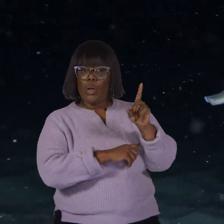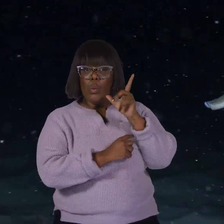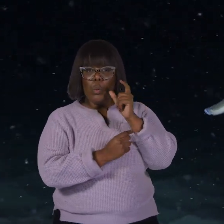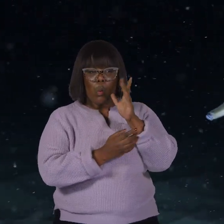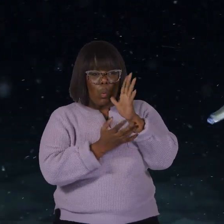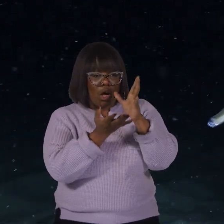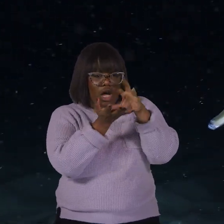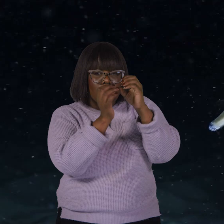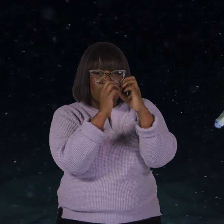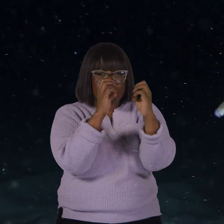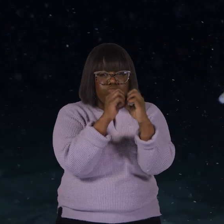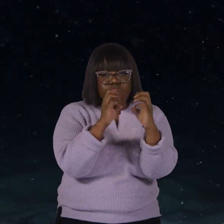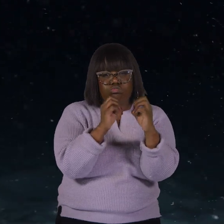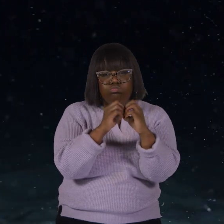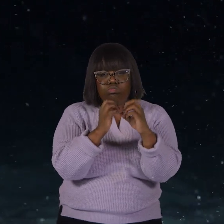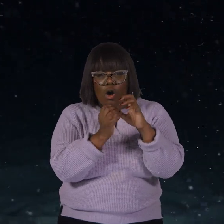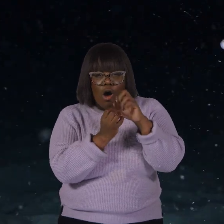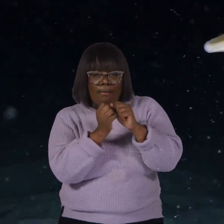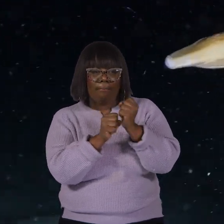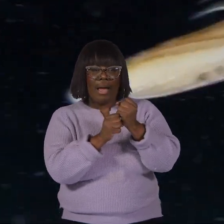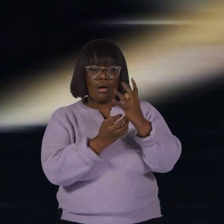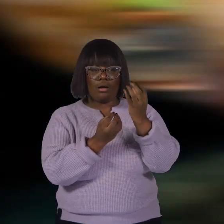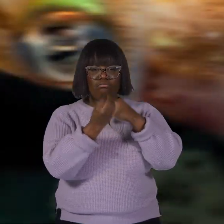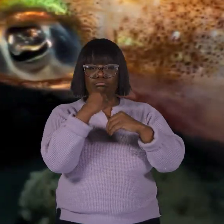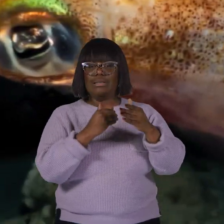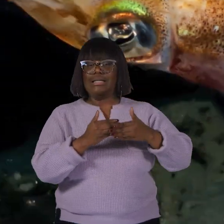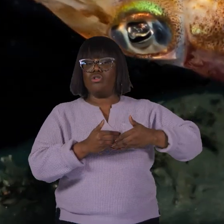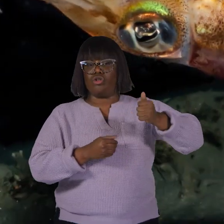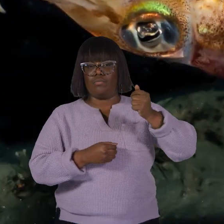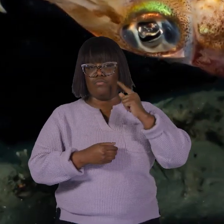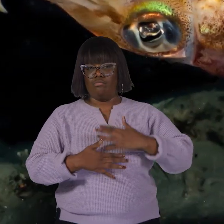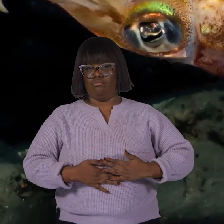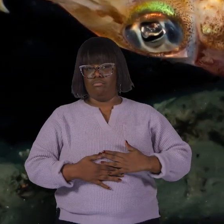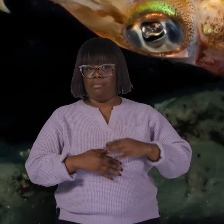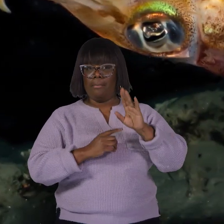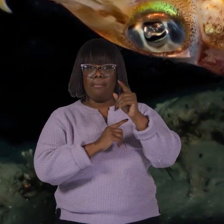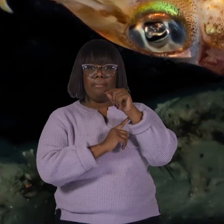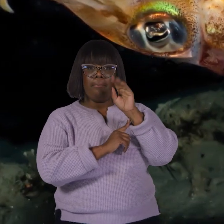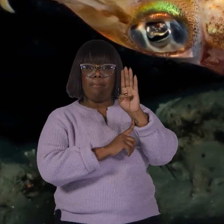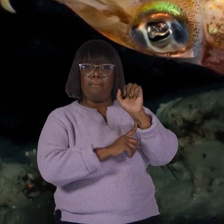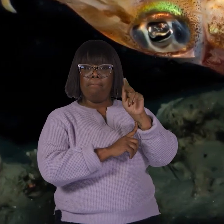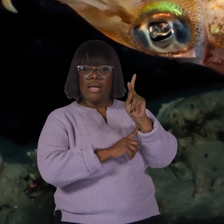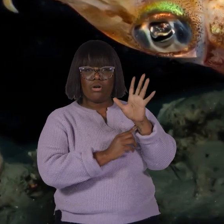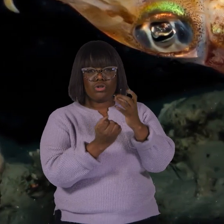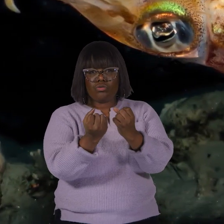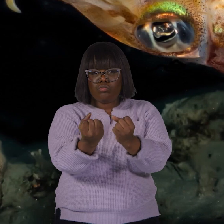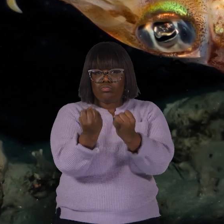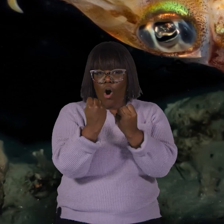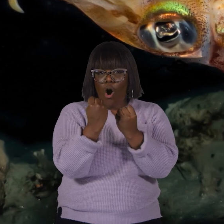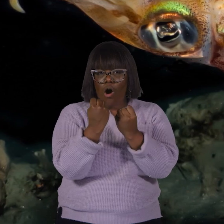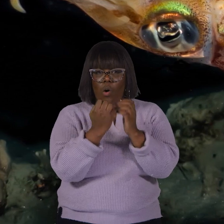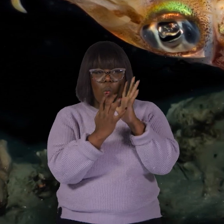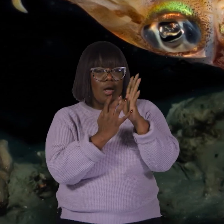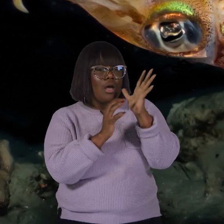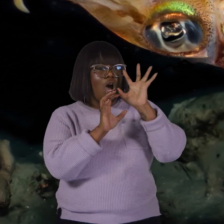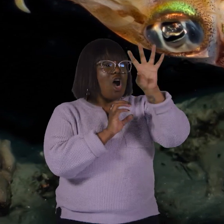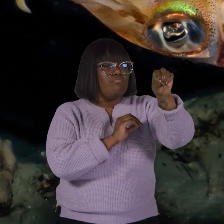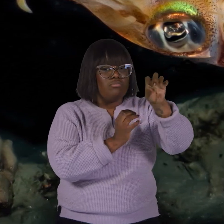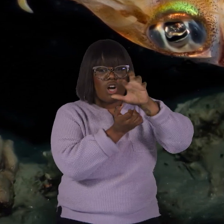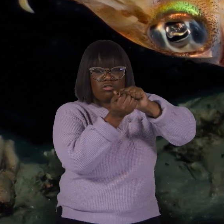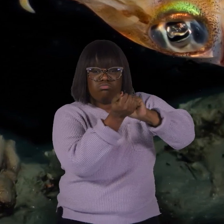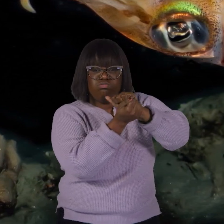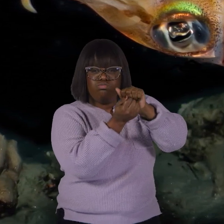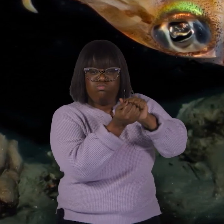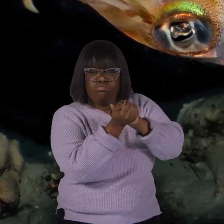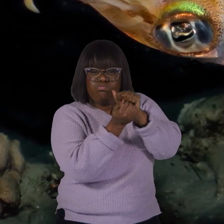pieces makes it easier for them to gobble up their meal. Their beaks are so strong that they can even crunch through the